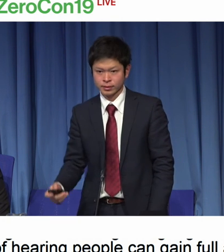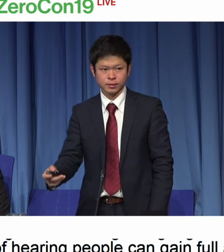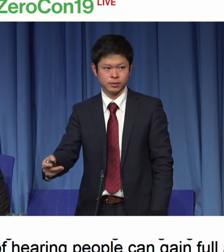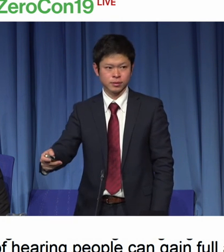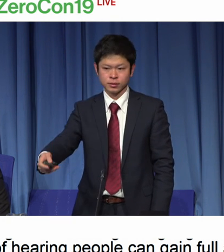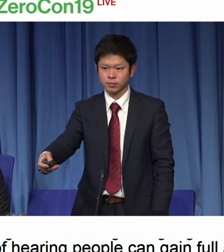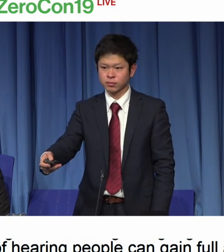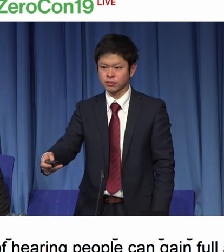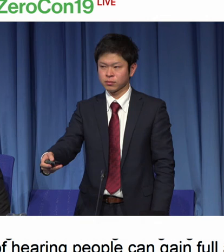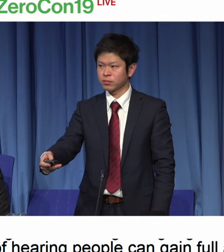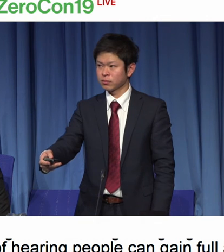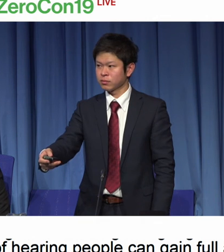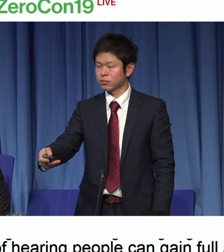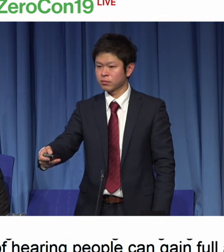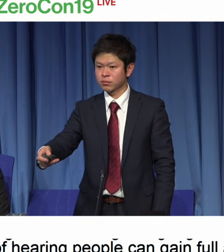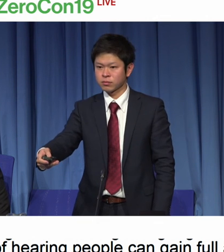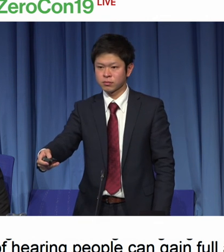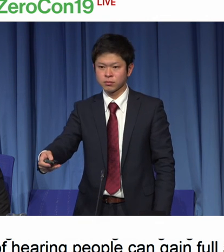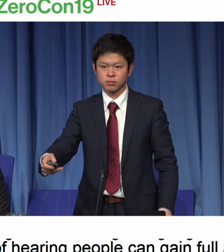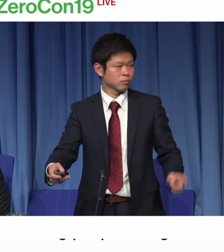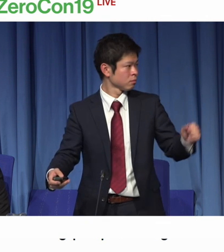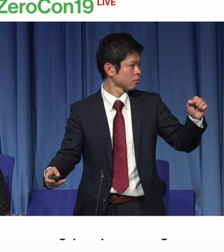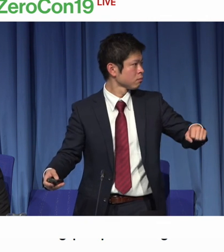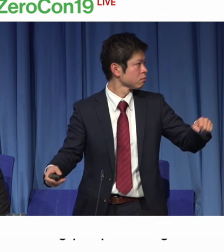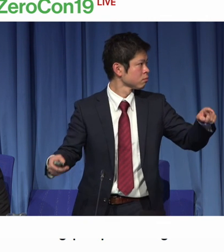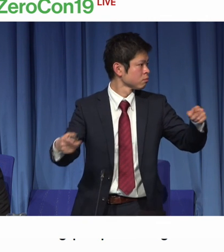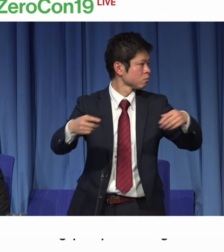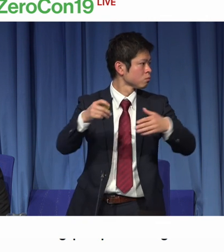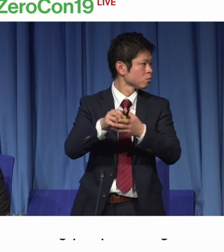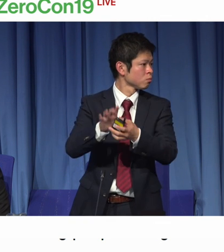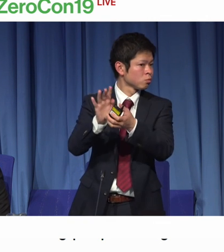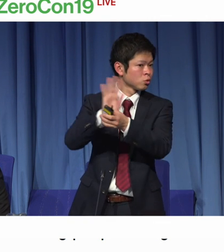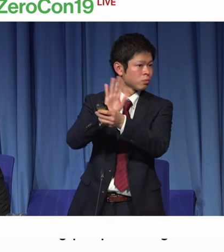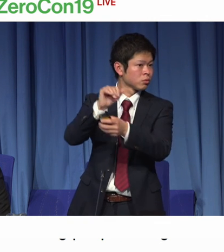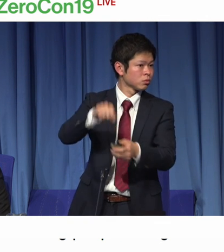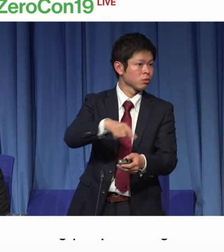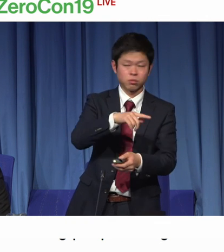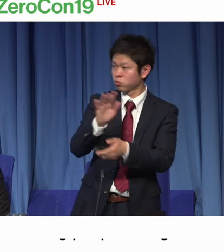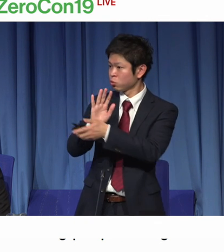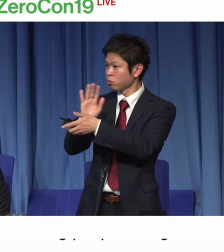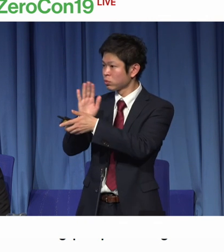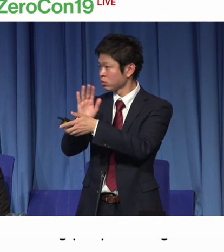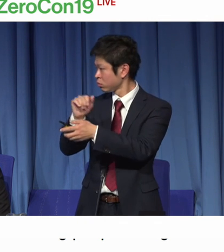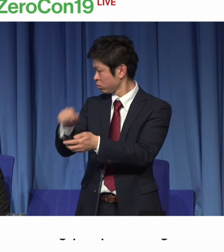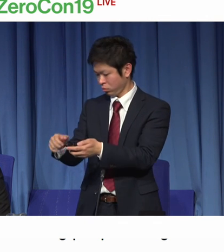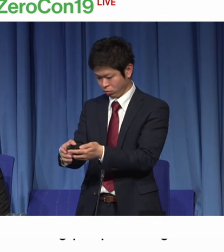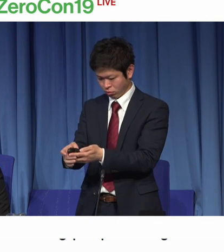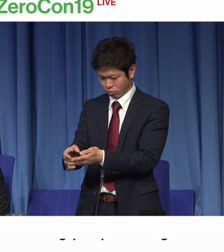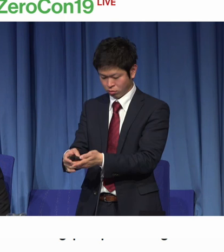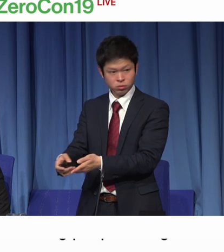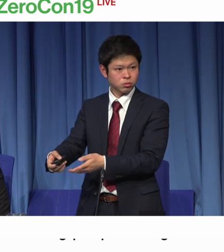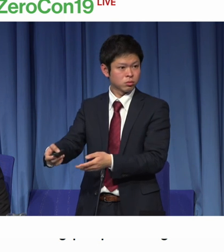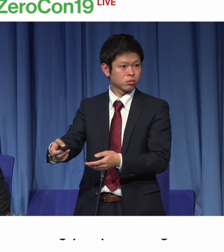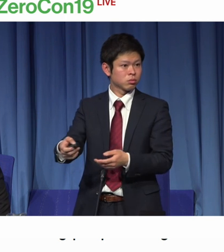you can have sign language and captioning. I show you a short